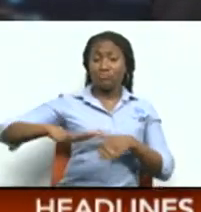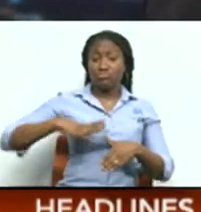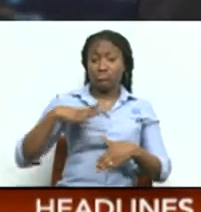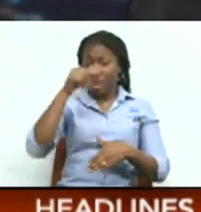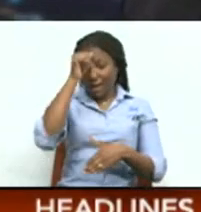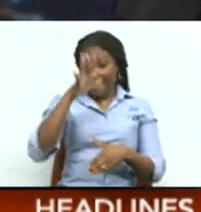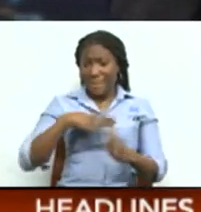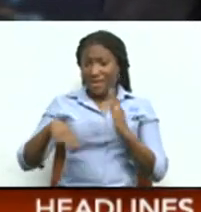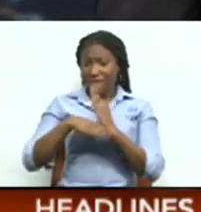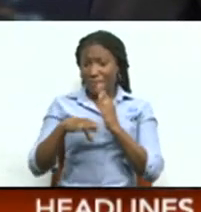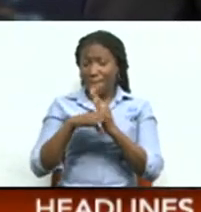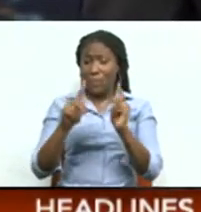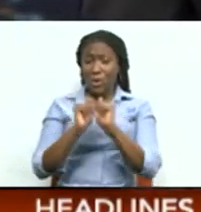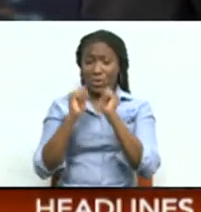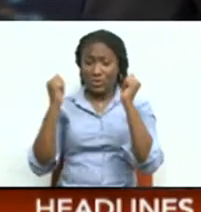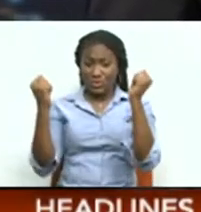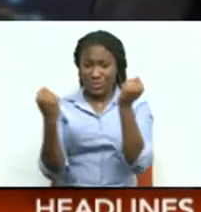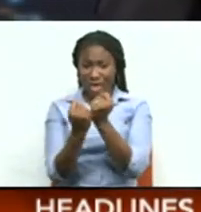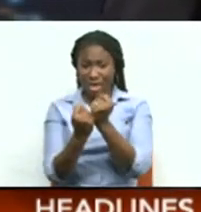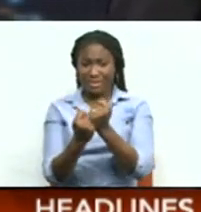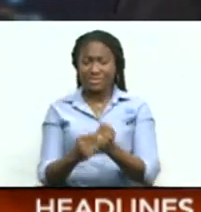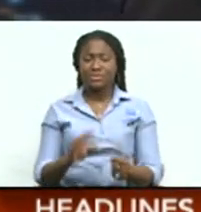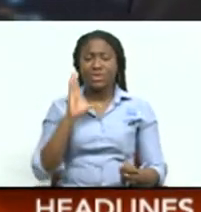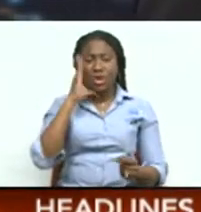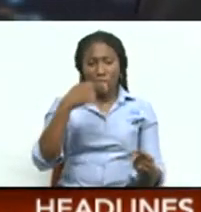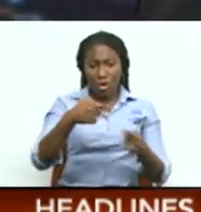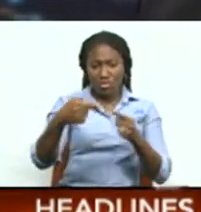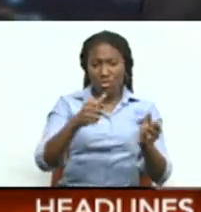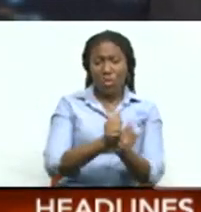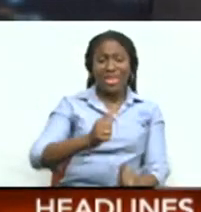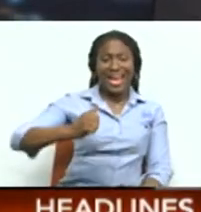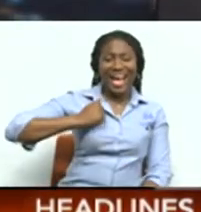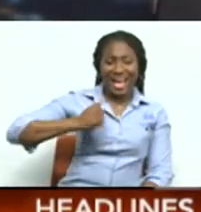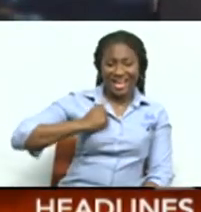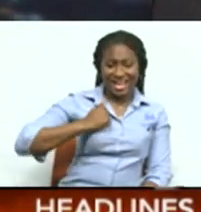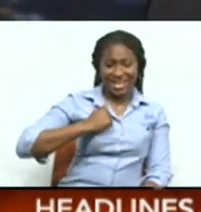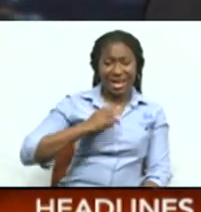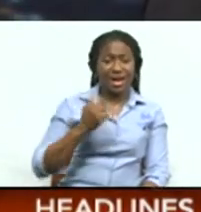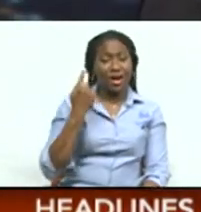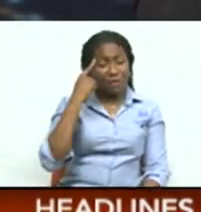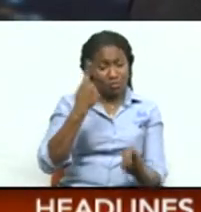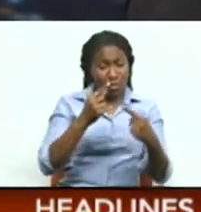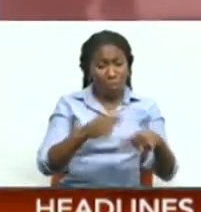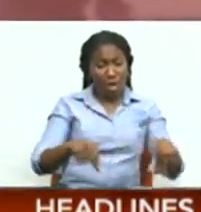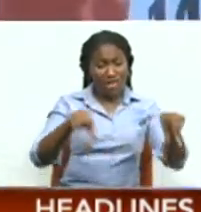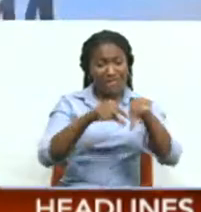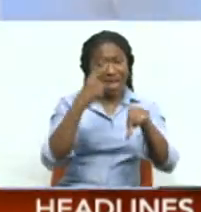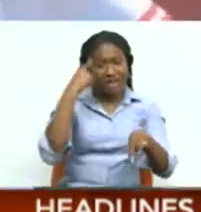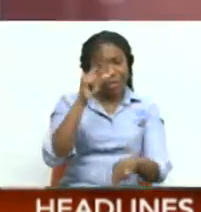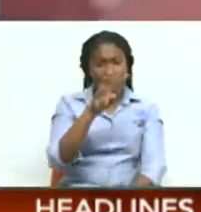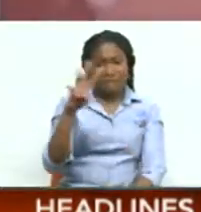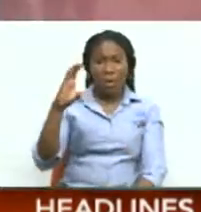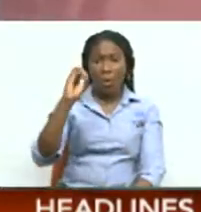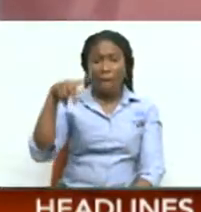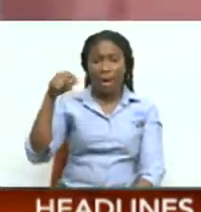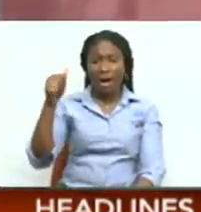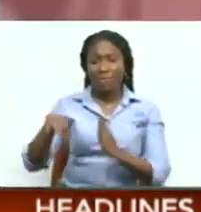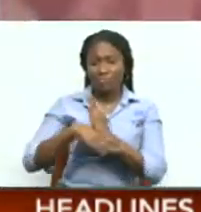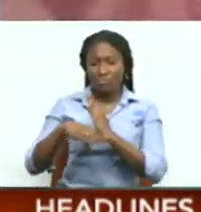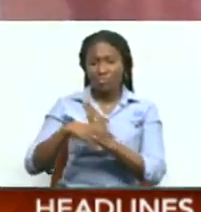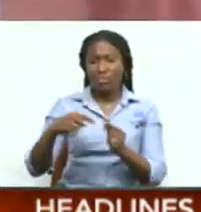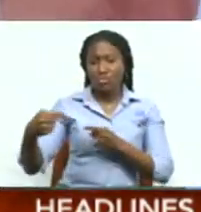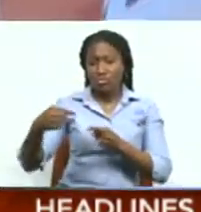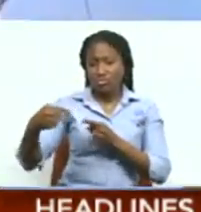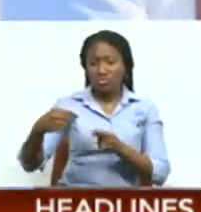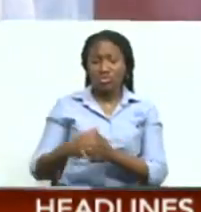team Zeroes in on a March 23rd plan against Canada To potentially qualify for the 2024 Copa America Tournament A lot